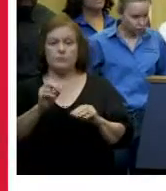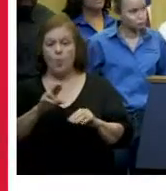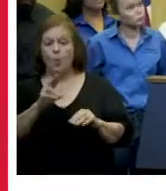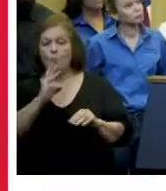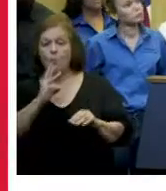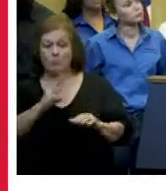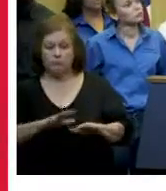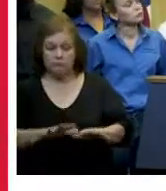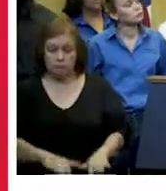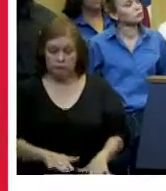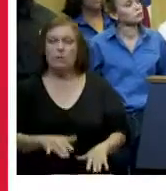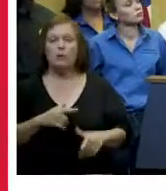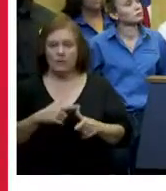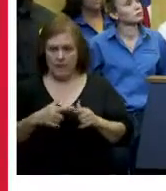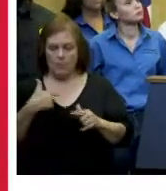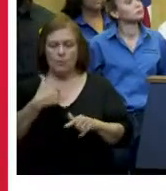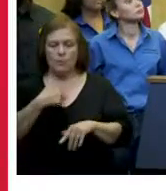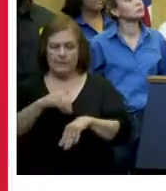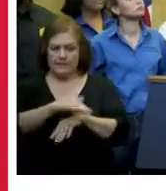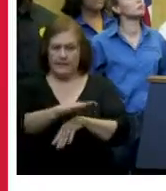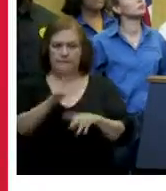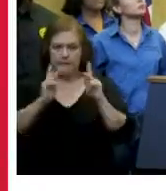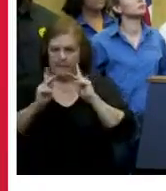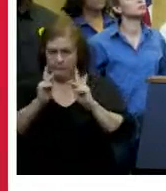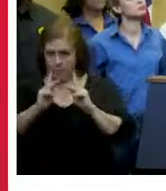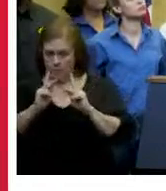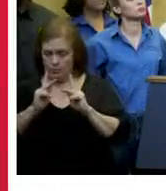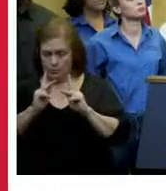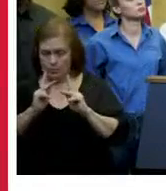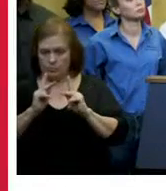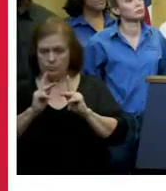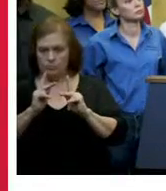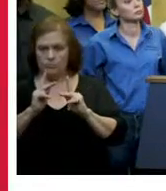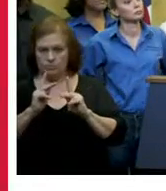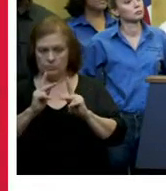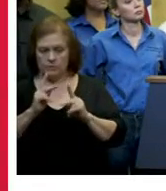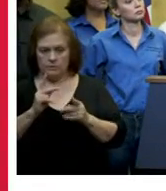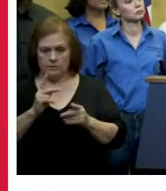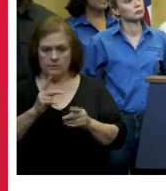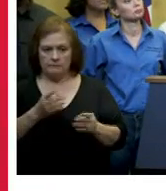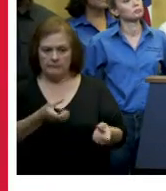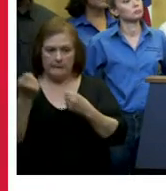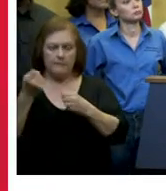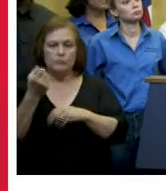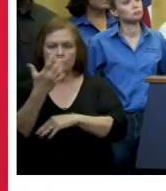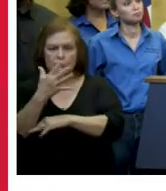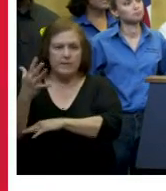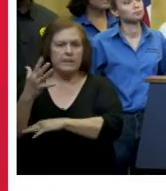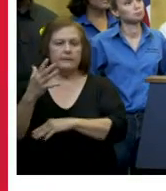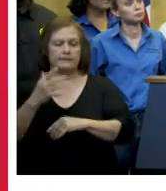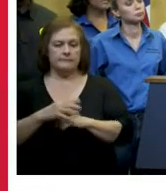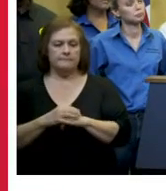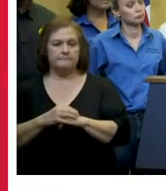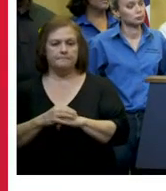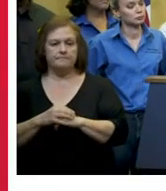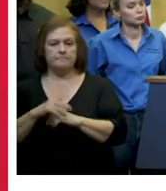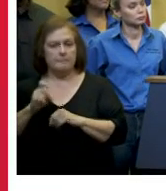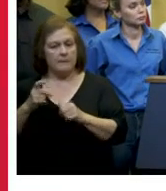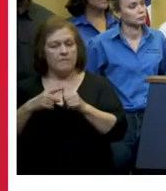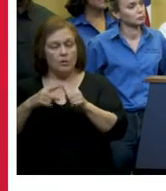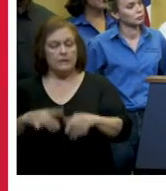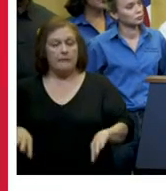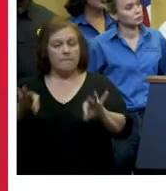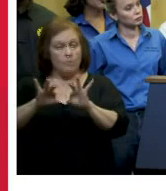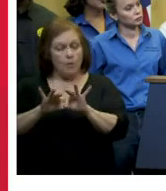crews to go out after that we will immediately begin responding and when it is safe for us to respond as we stand